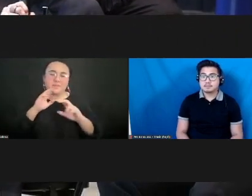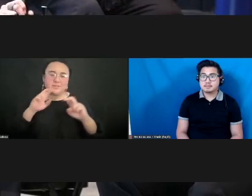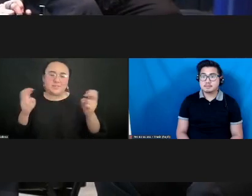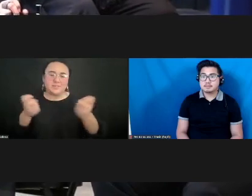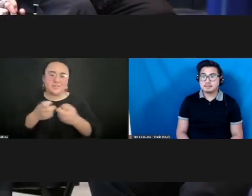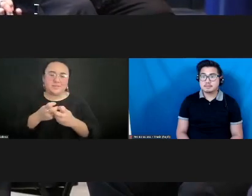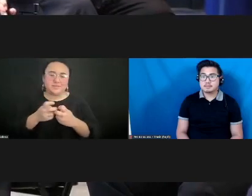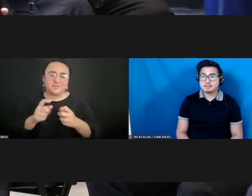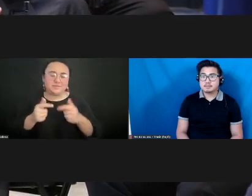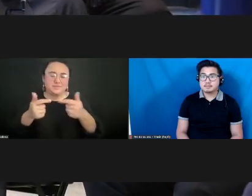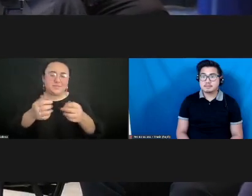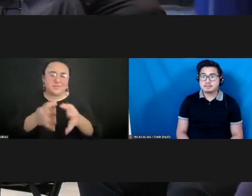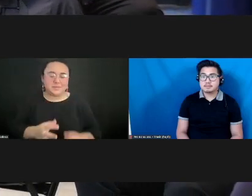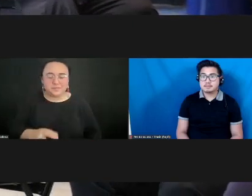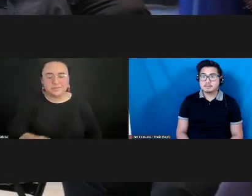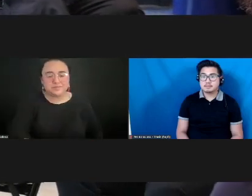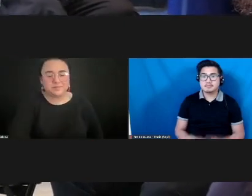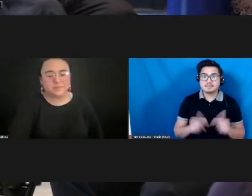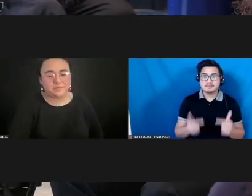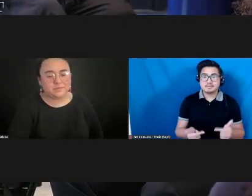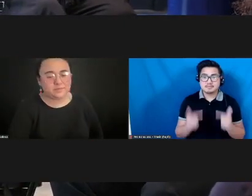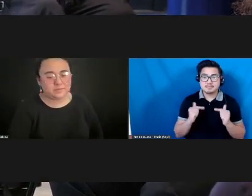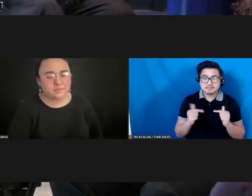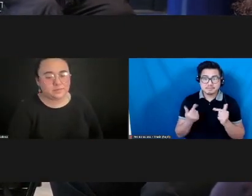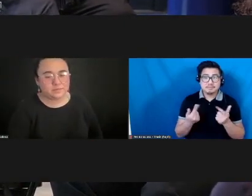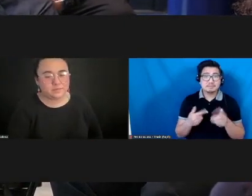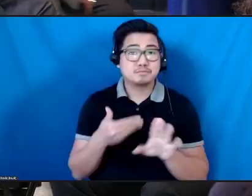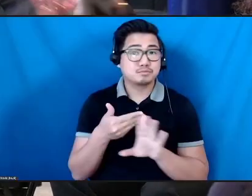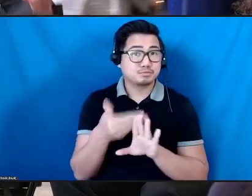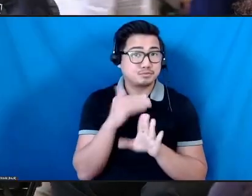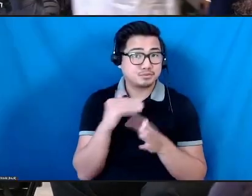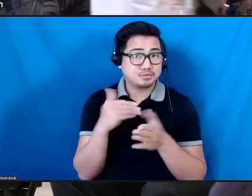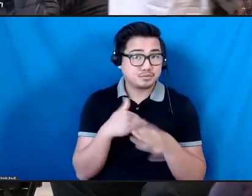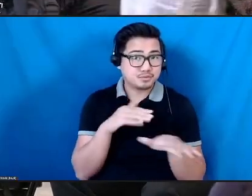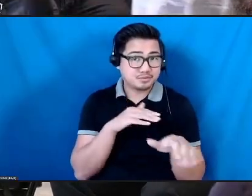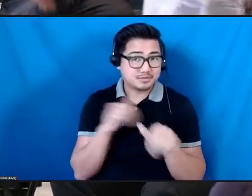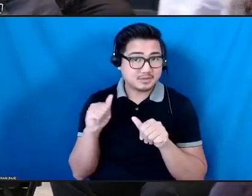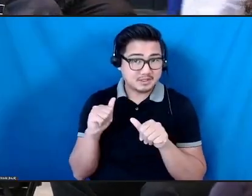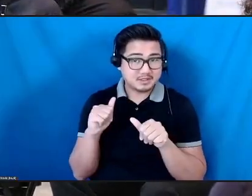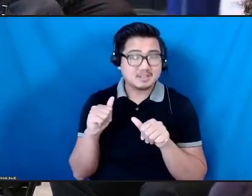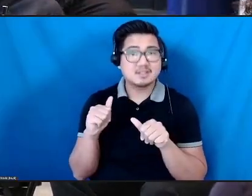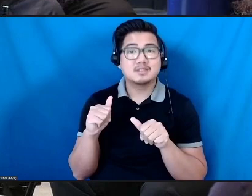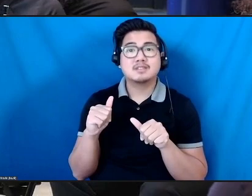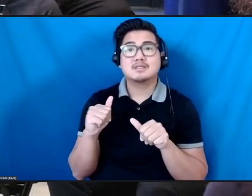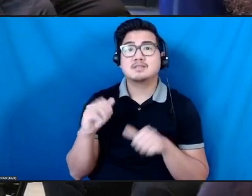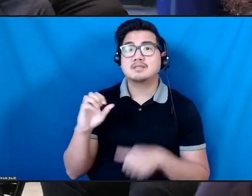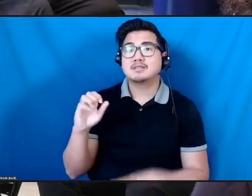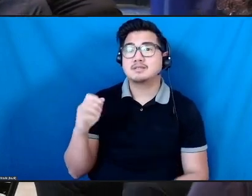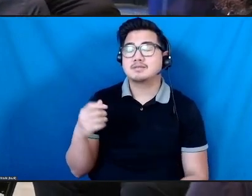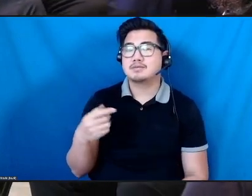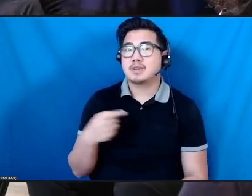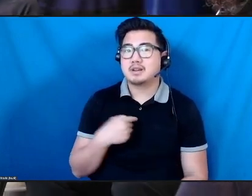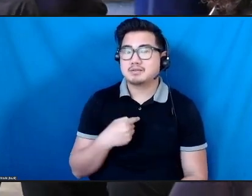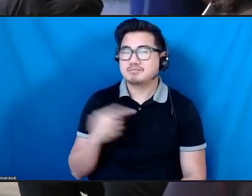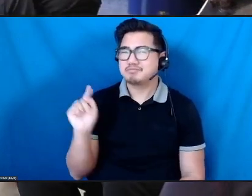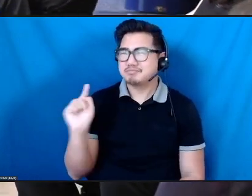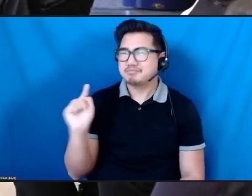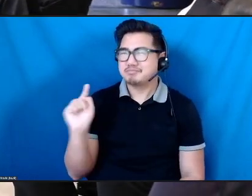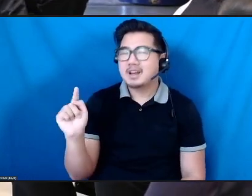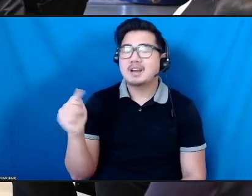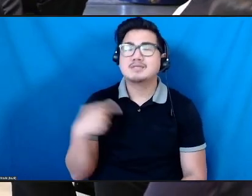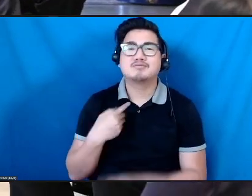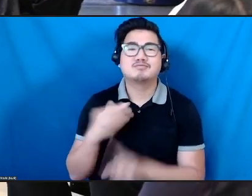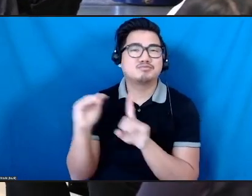Go ahead, Rika. Before I excuse myself from the seat, just wanted, Germany just reminded me that there is an